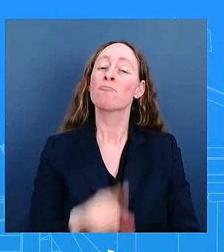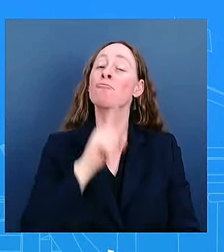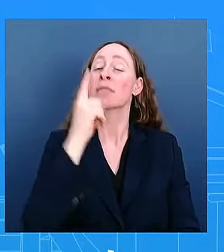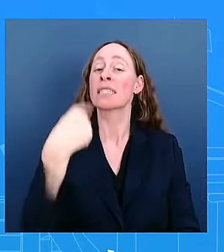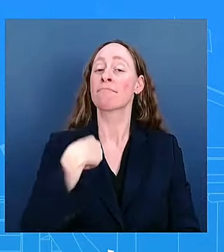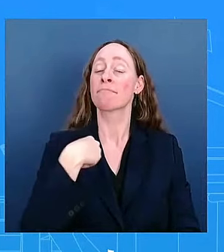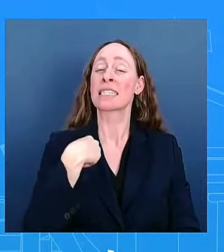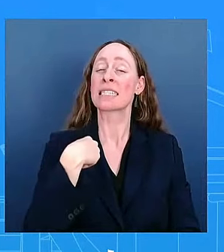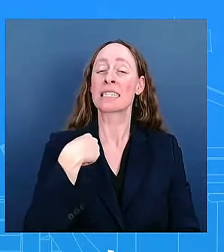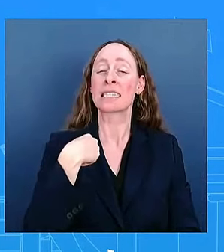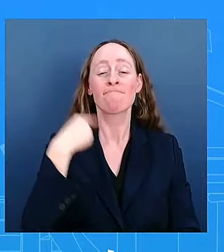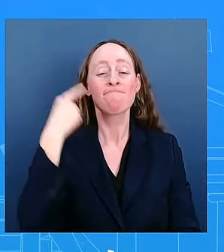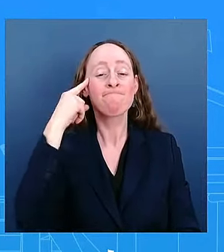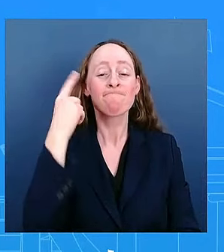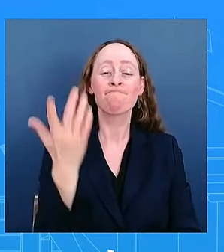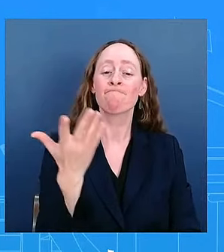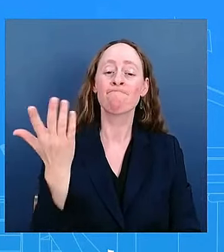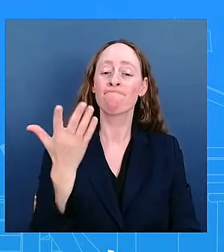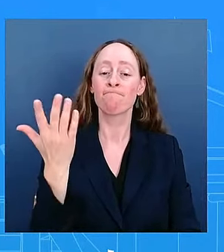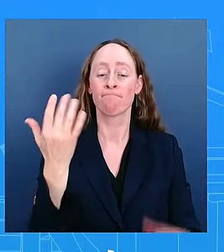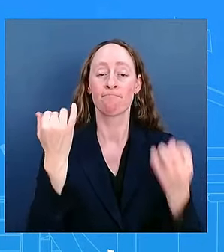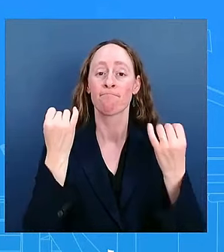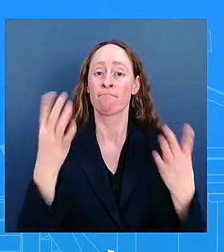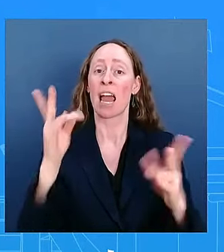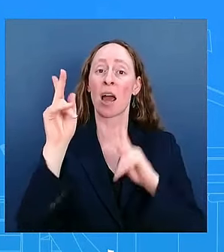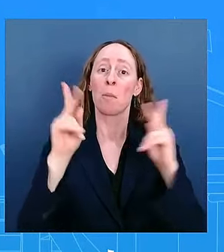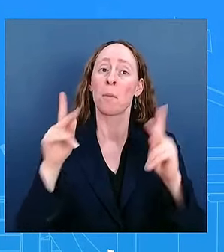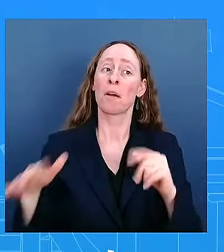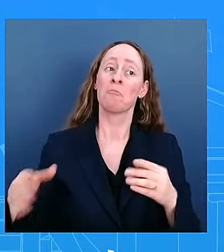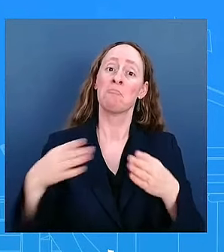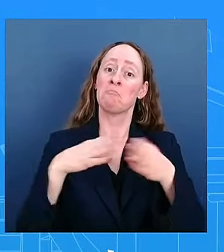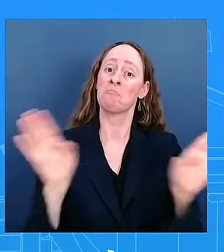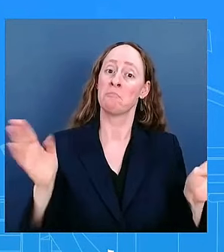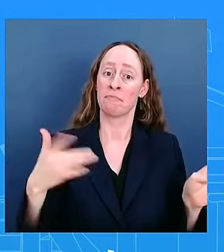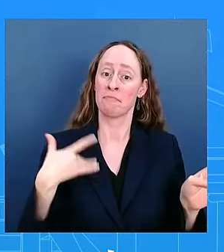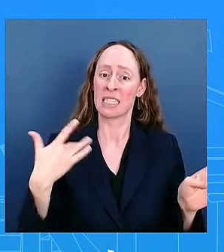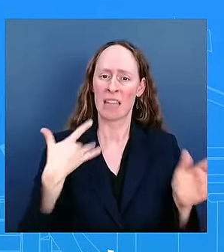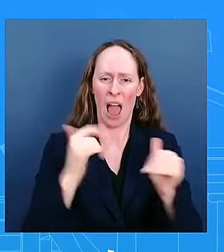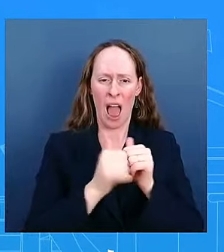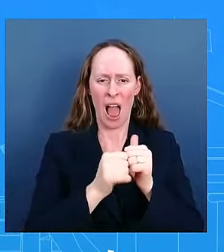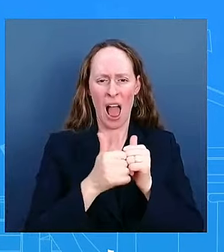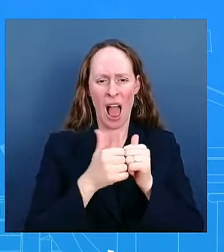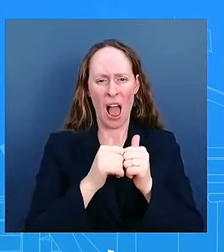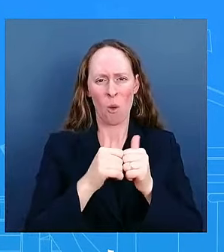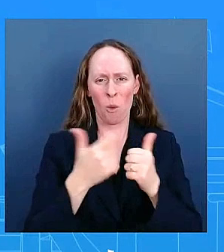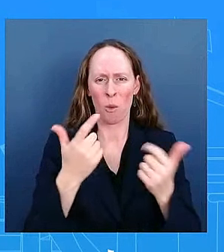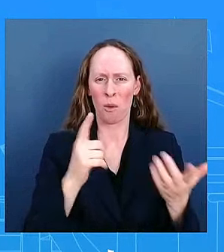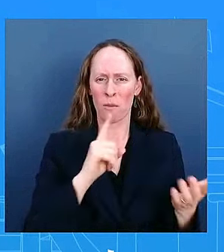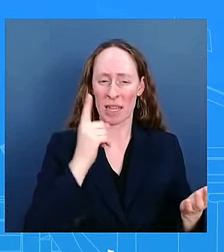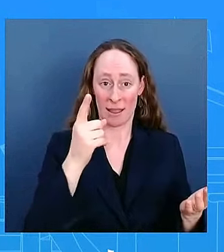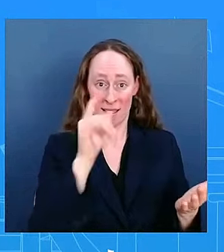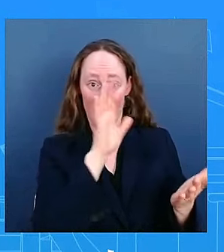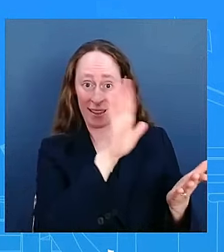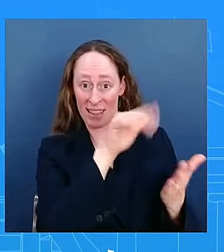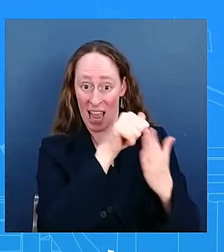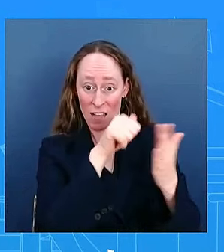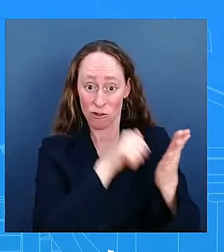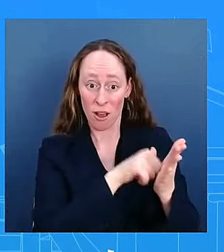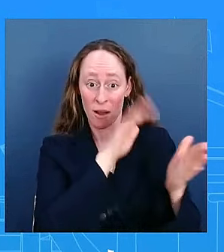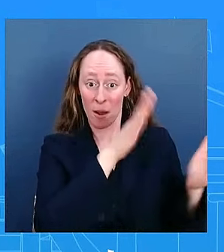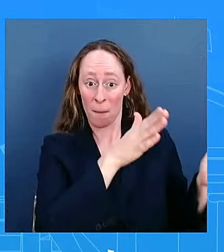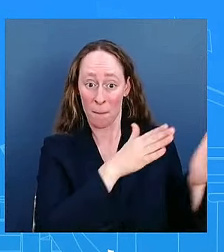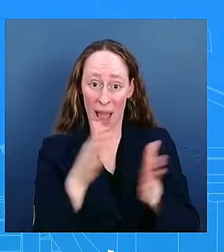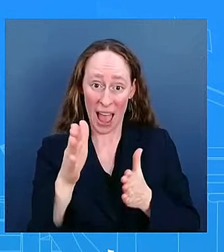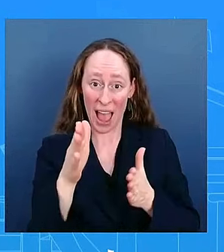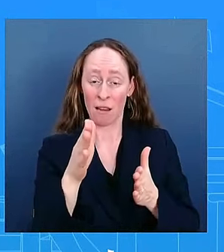the um at least economics community is that that is an agenda that pushes exactly the wrong way uh if we're trying